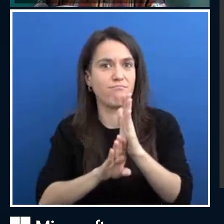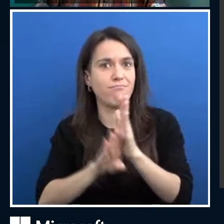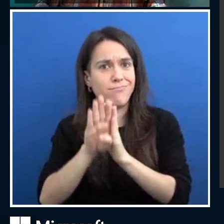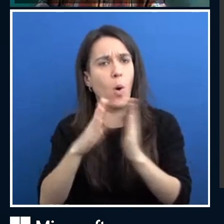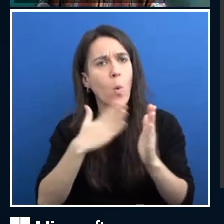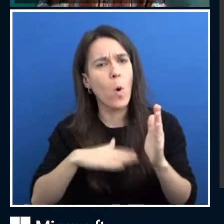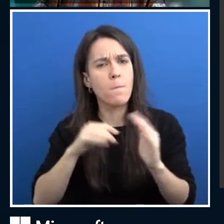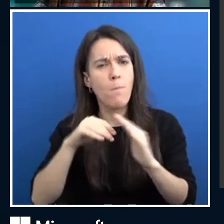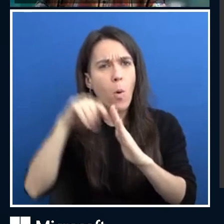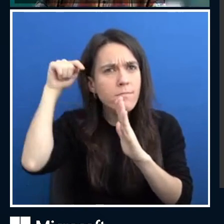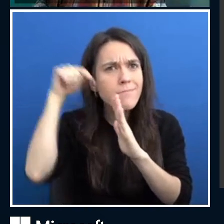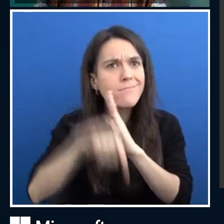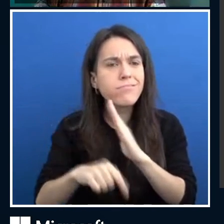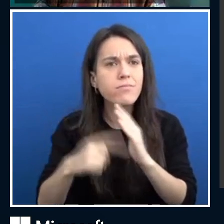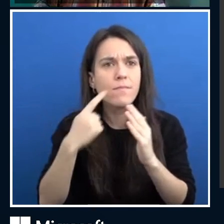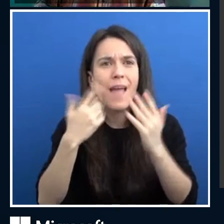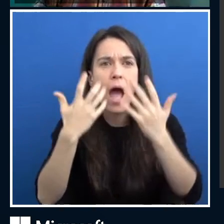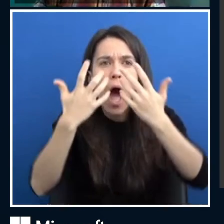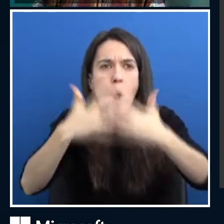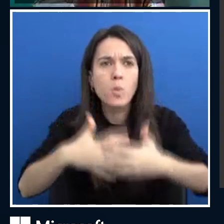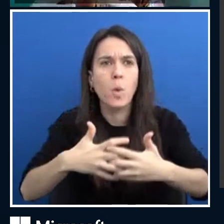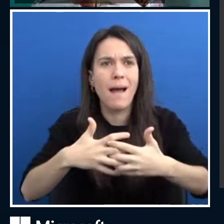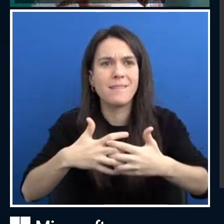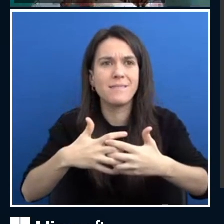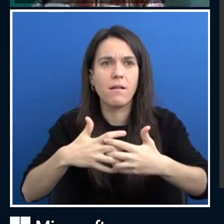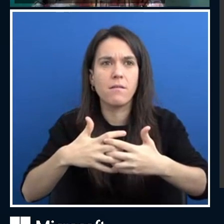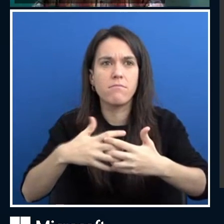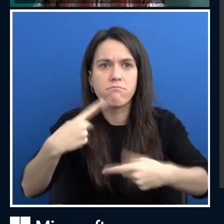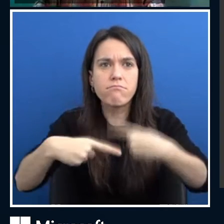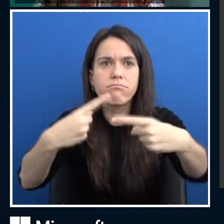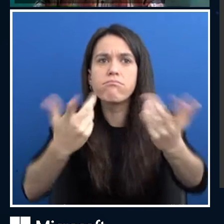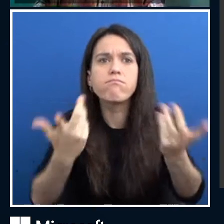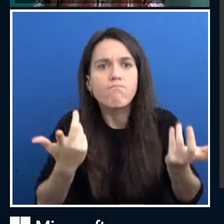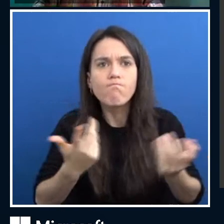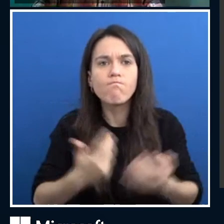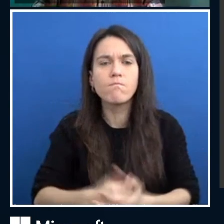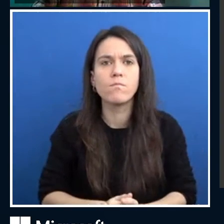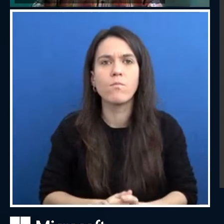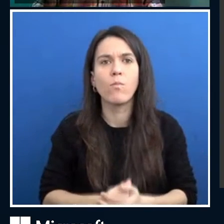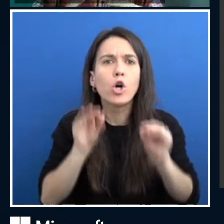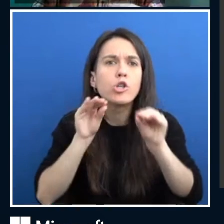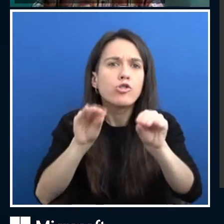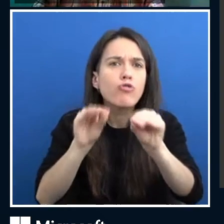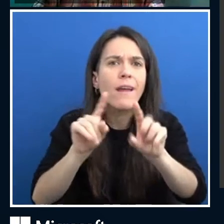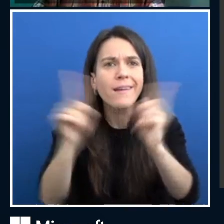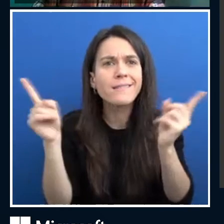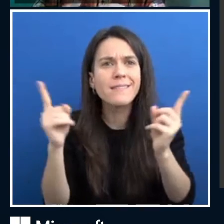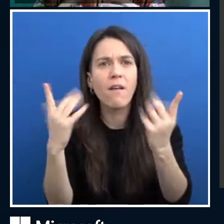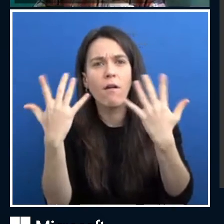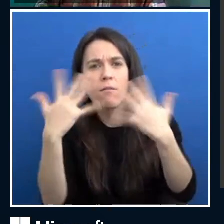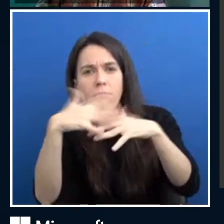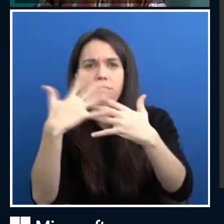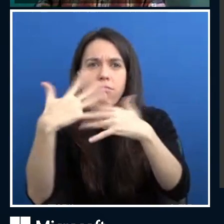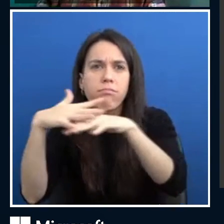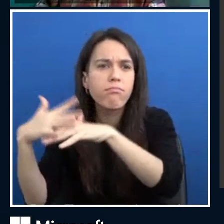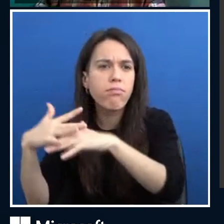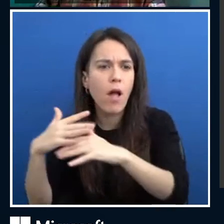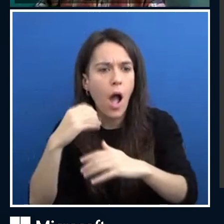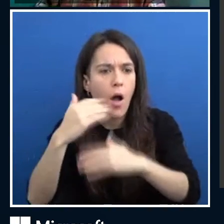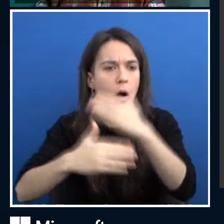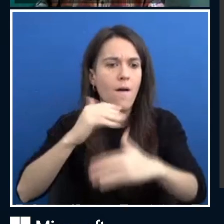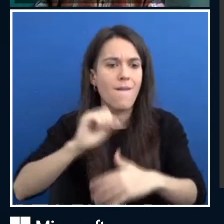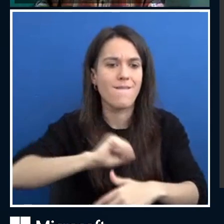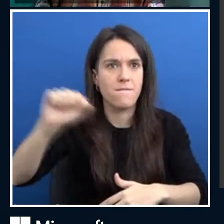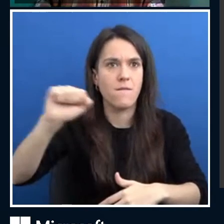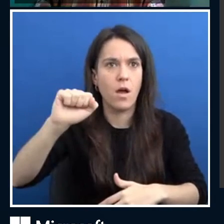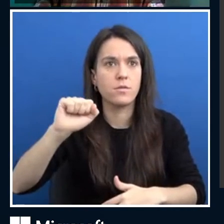train your models in parallel or train a lot of, uh, different combinations of habit parameters and optimize them, all that you can also do with